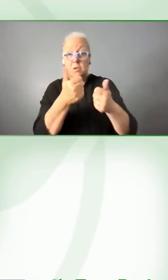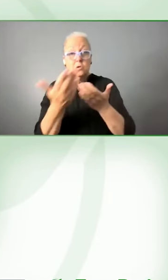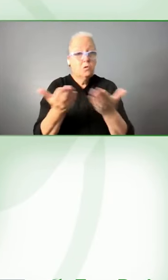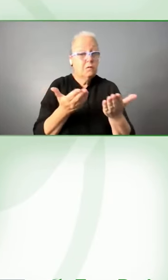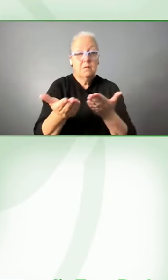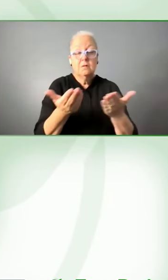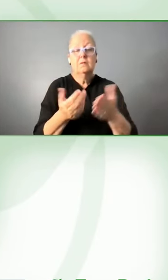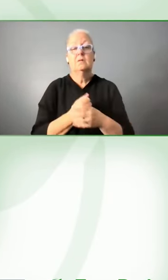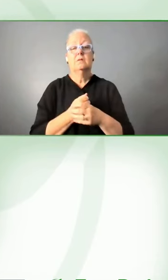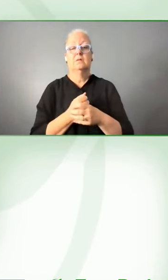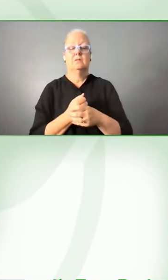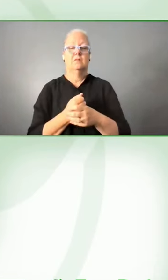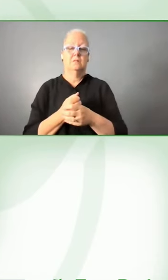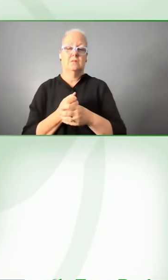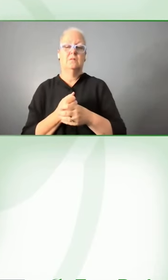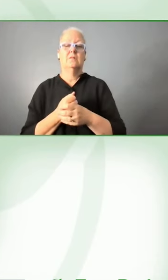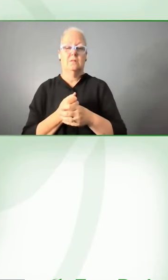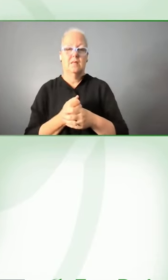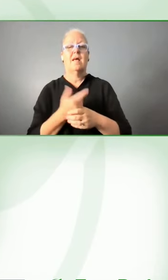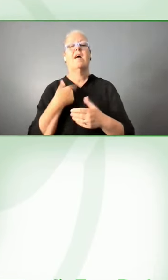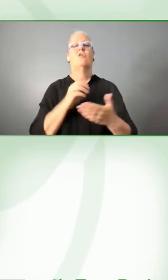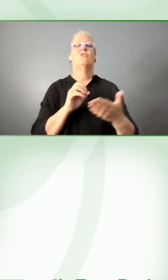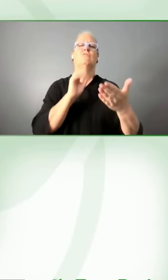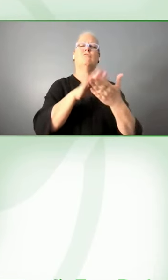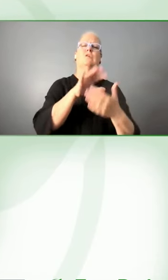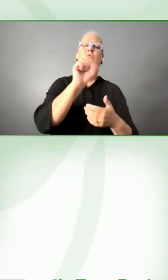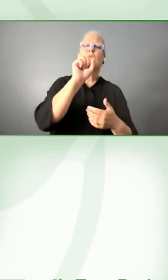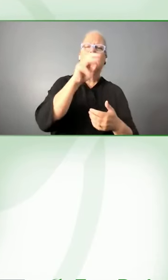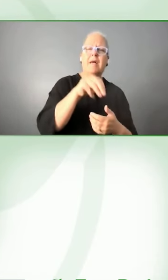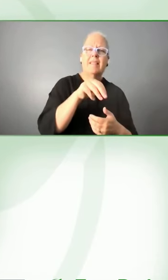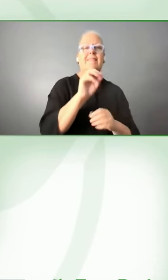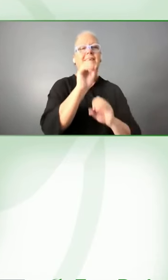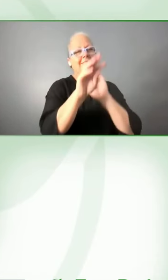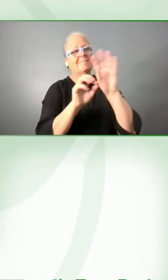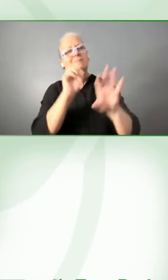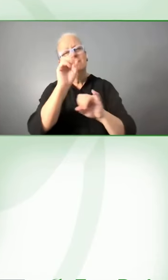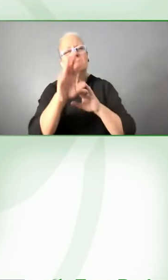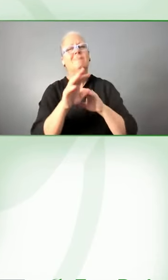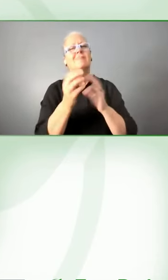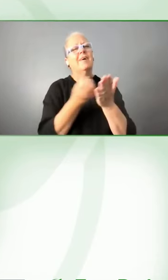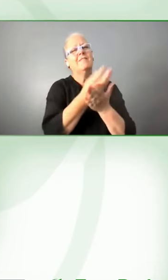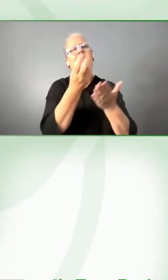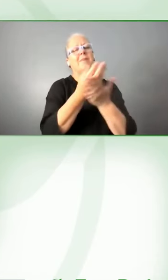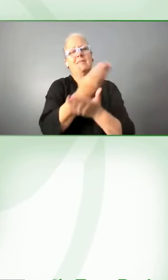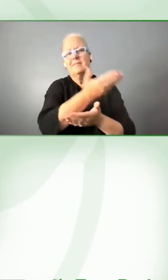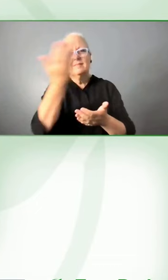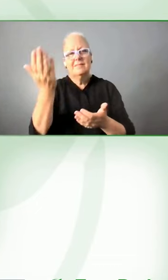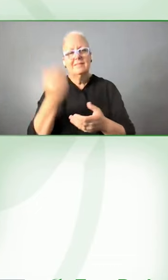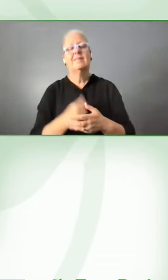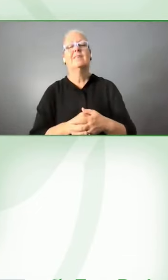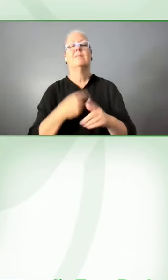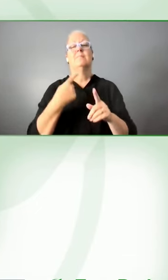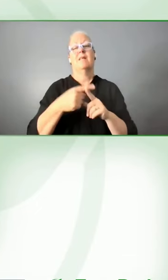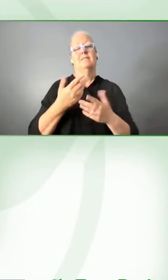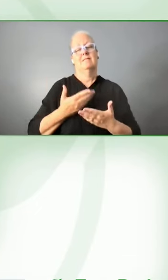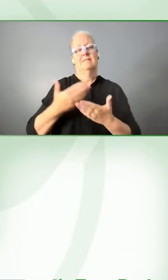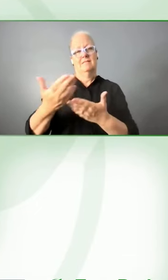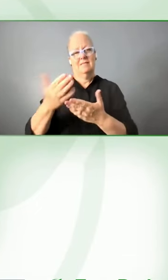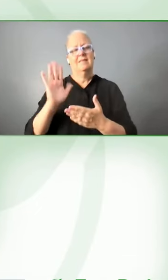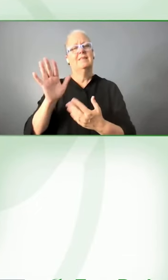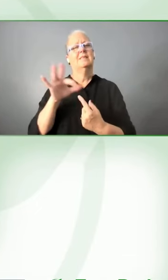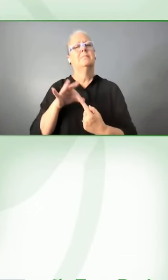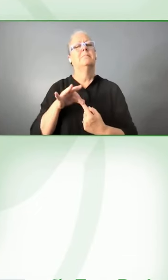VTV social media. Also, we were invited to participate in a special program about financial literacy